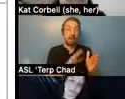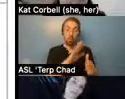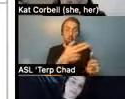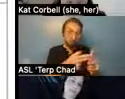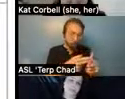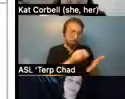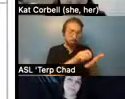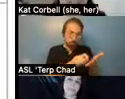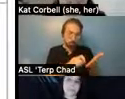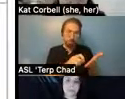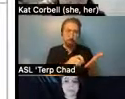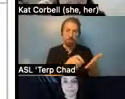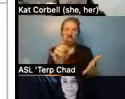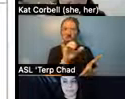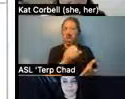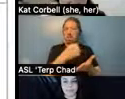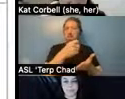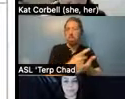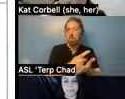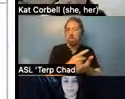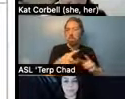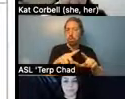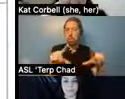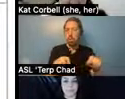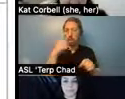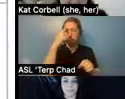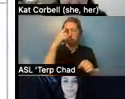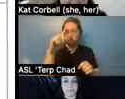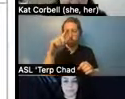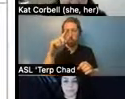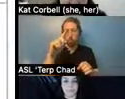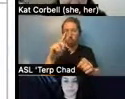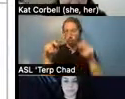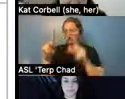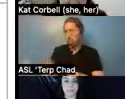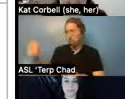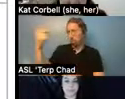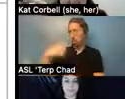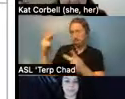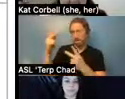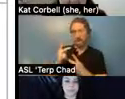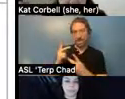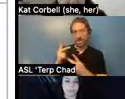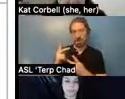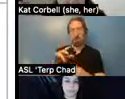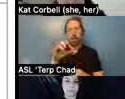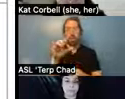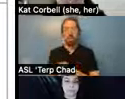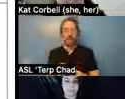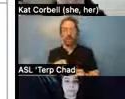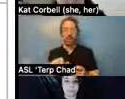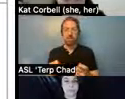someone come over. have to be approved, things like that. Um, so they are again, very site specific, um, on the permanent